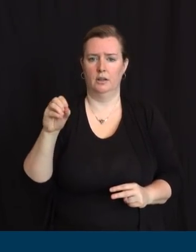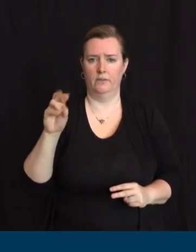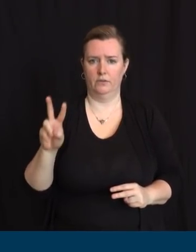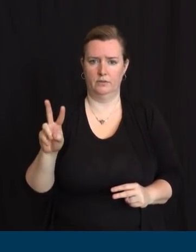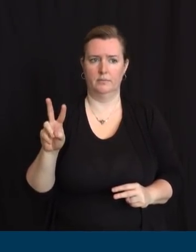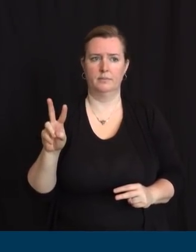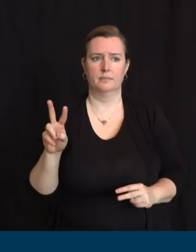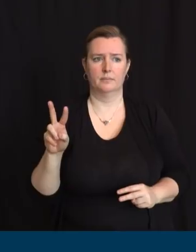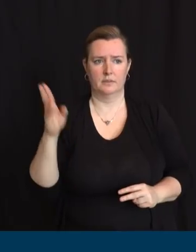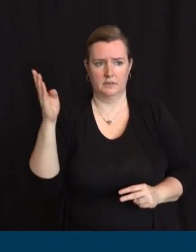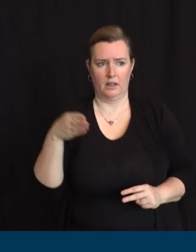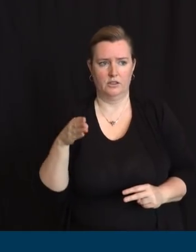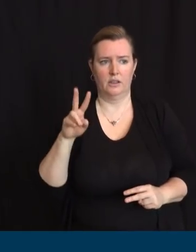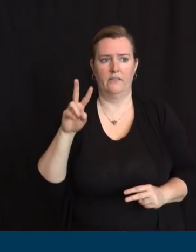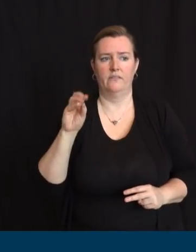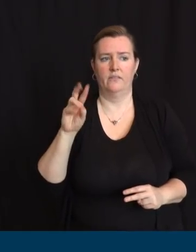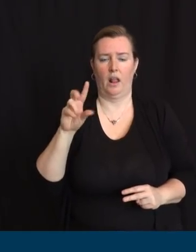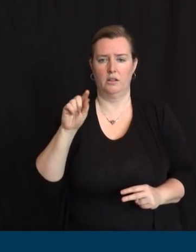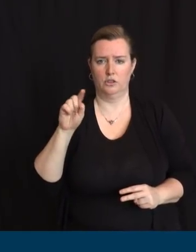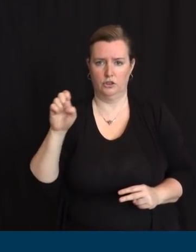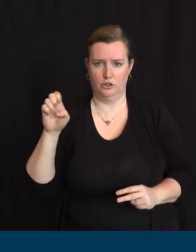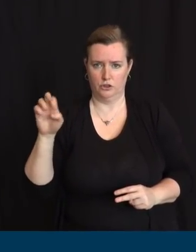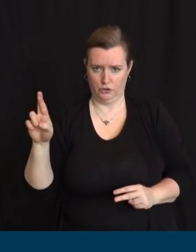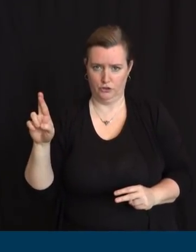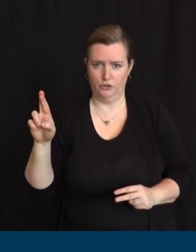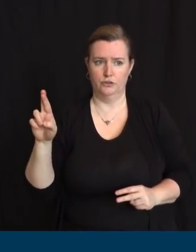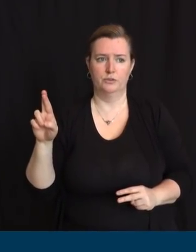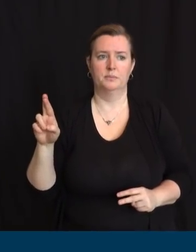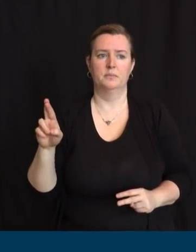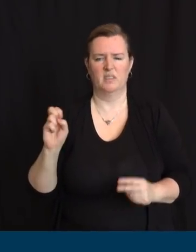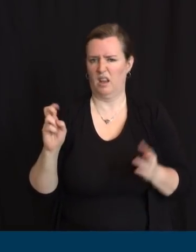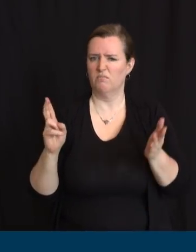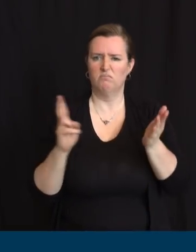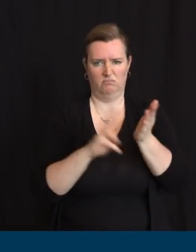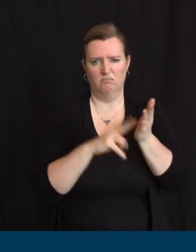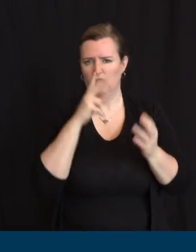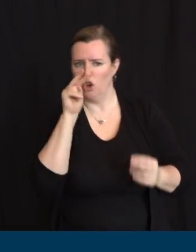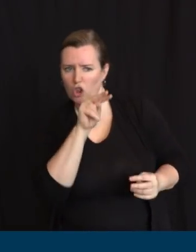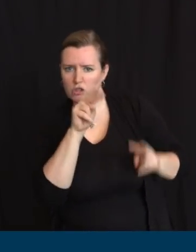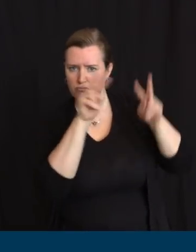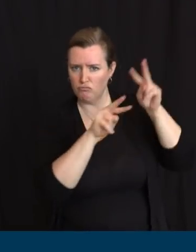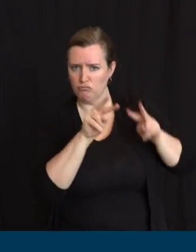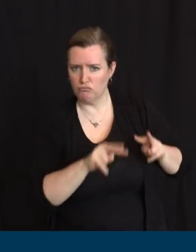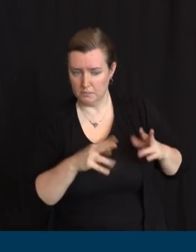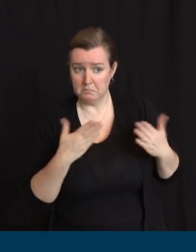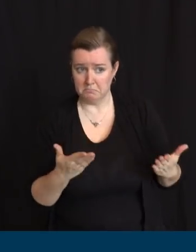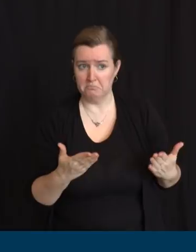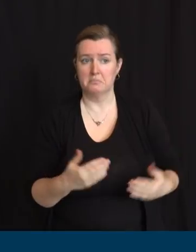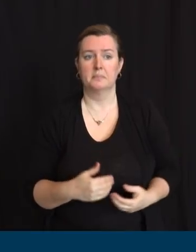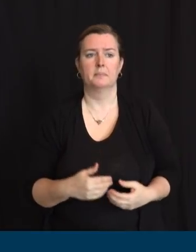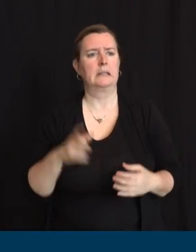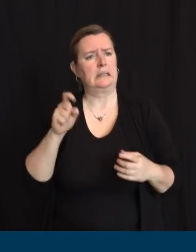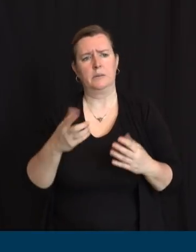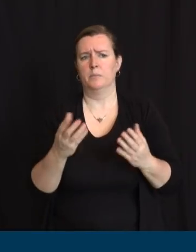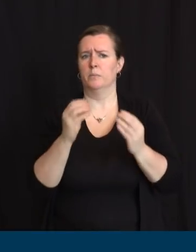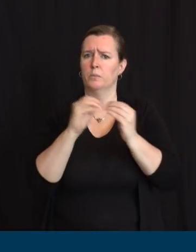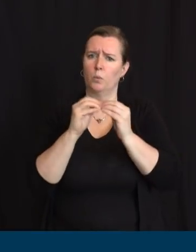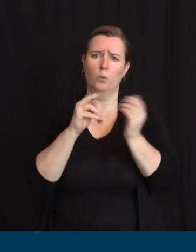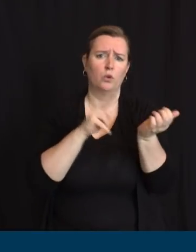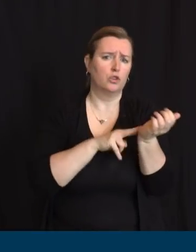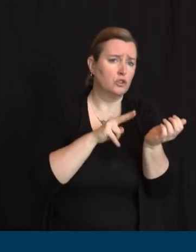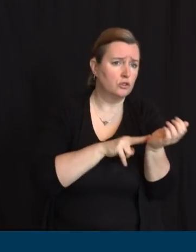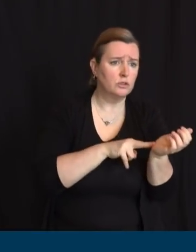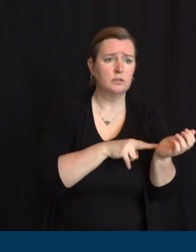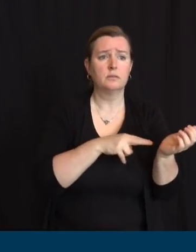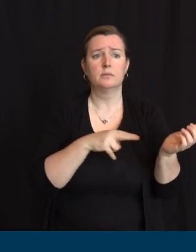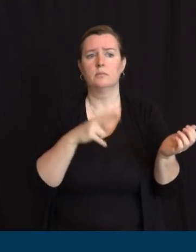looking, Judy, unless you correct me, for individuals with nursing and other medical experience, especially those with management experience to help at our field